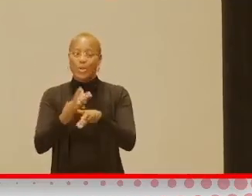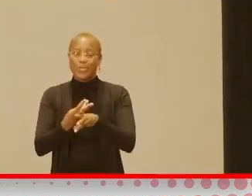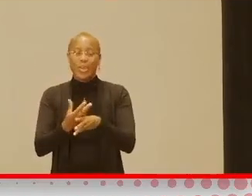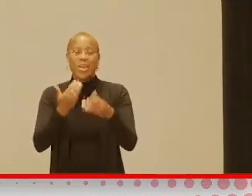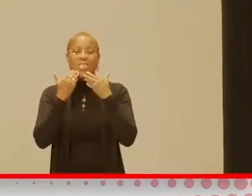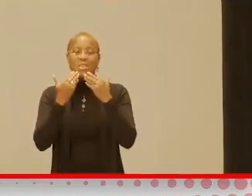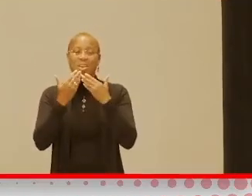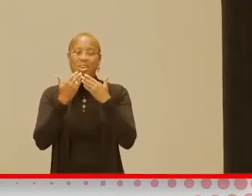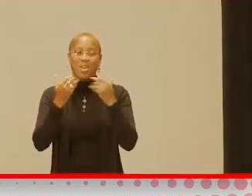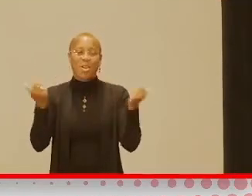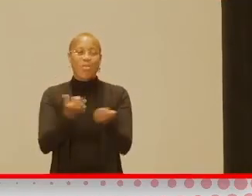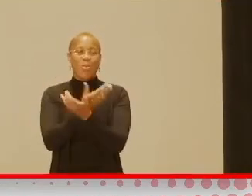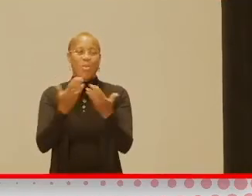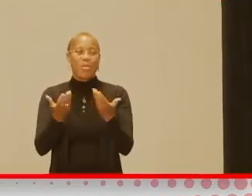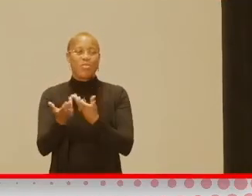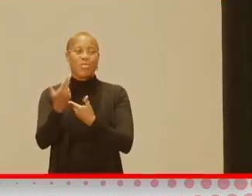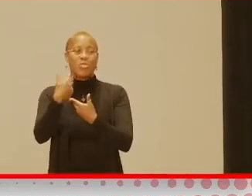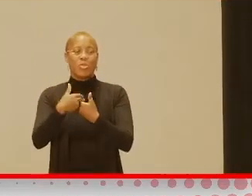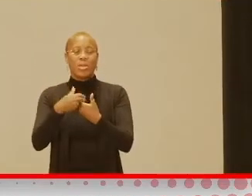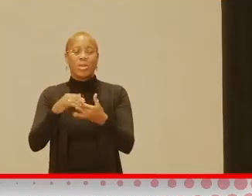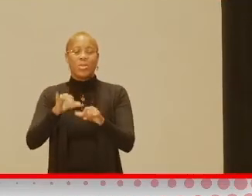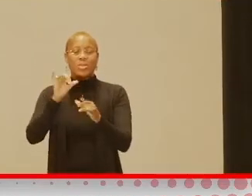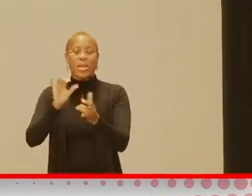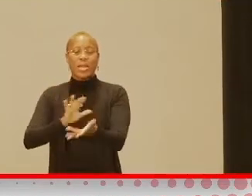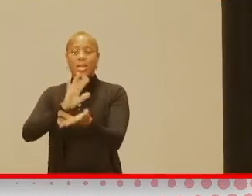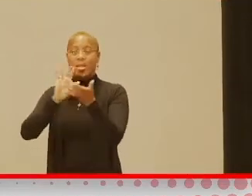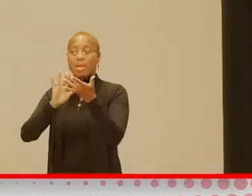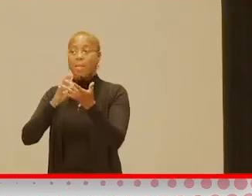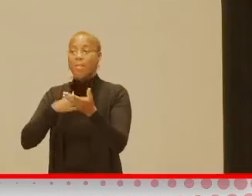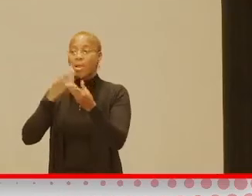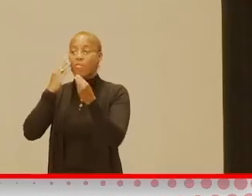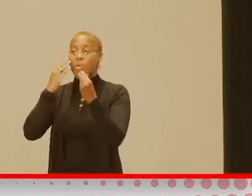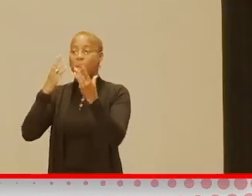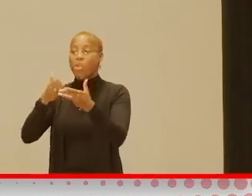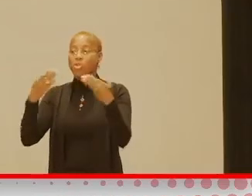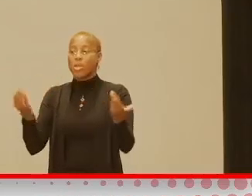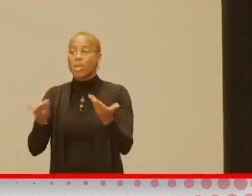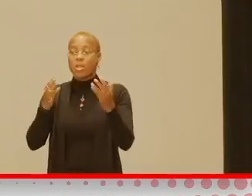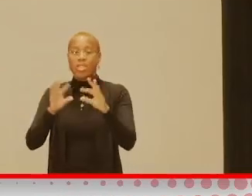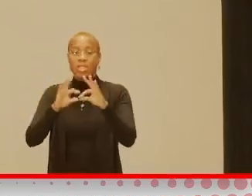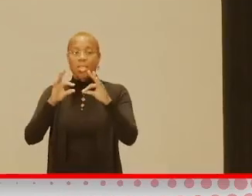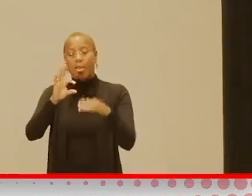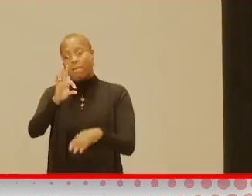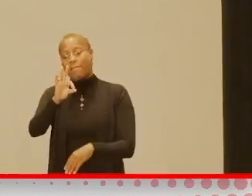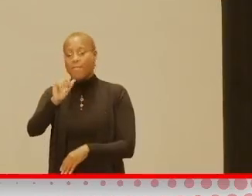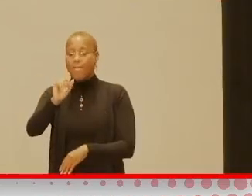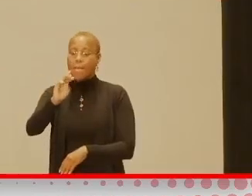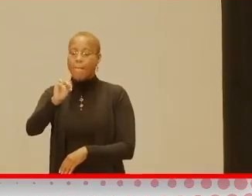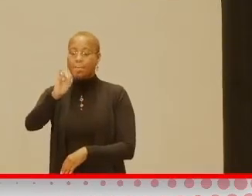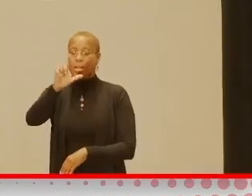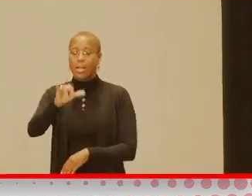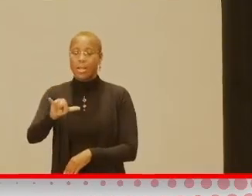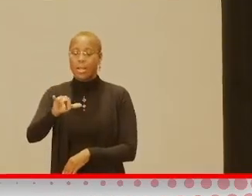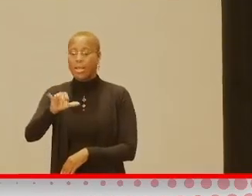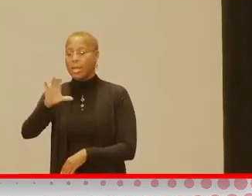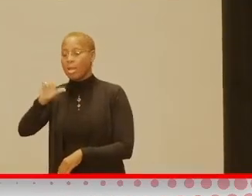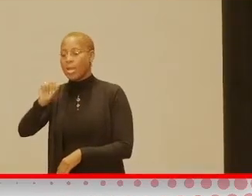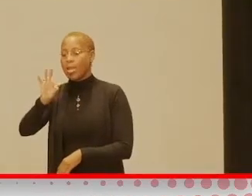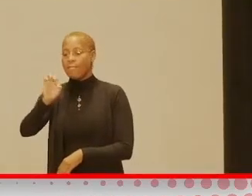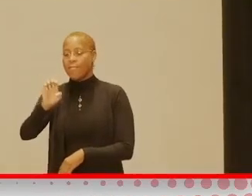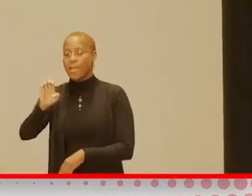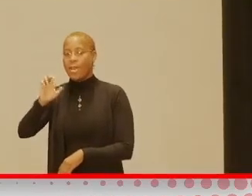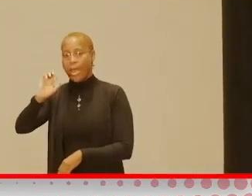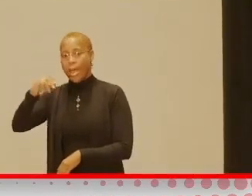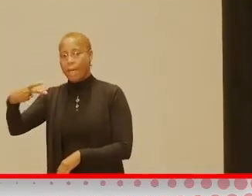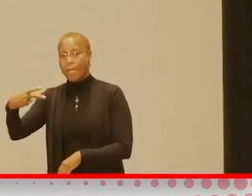for joining me. Let's stay connected. My information is in the Family Cafe app. I will stick around if anybody,